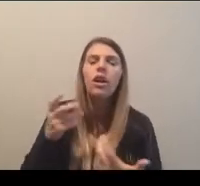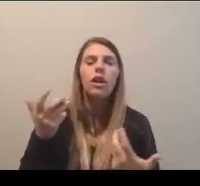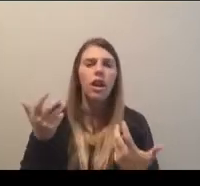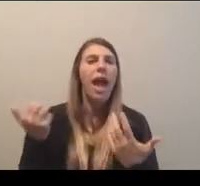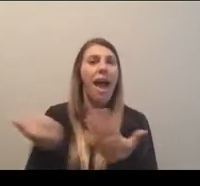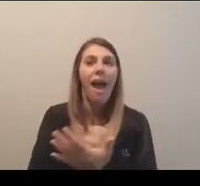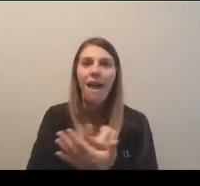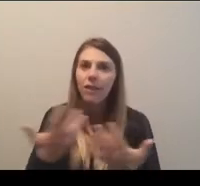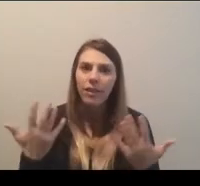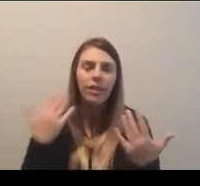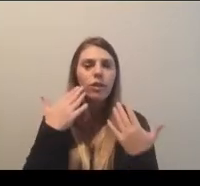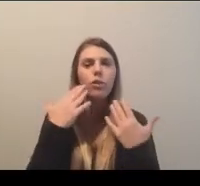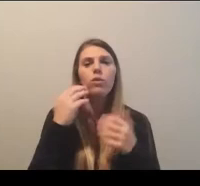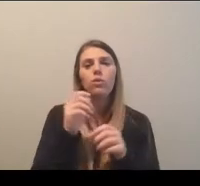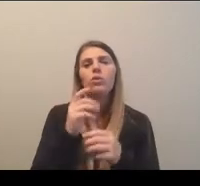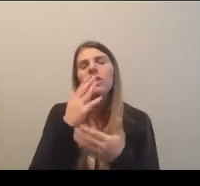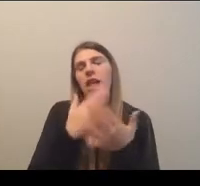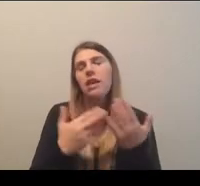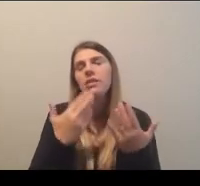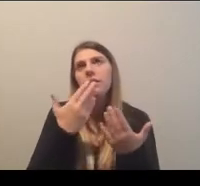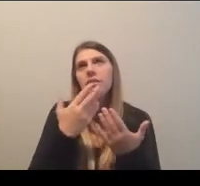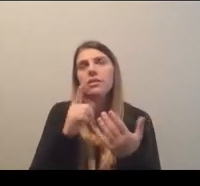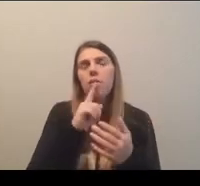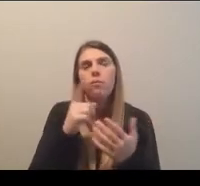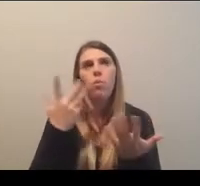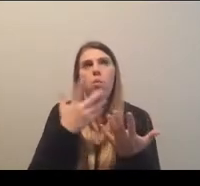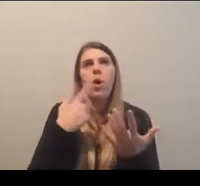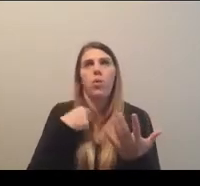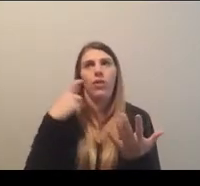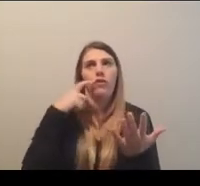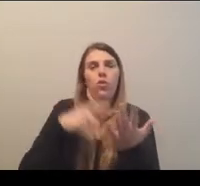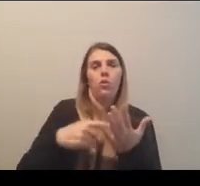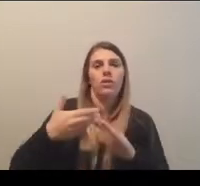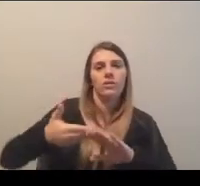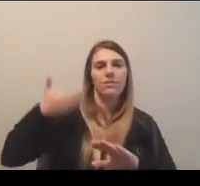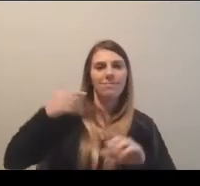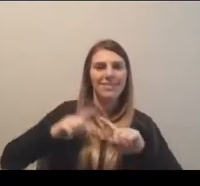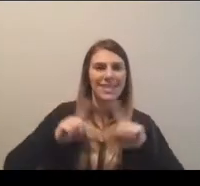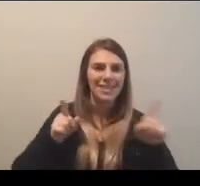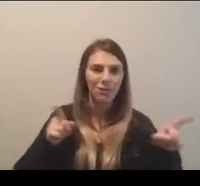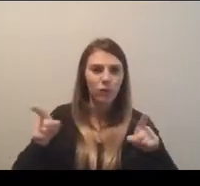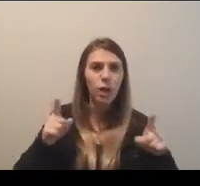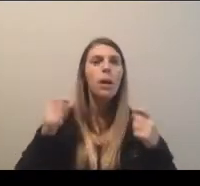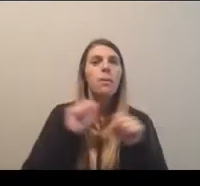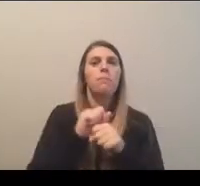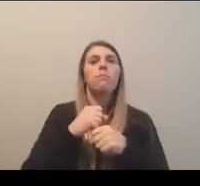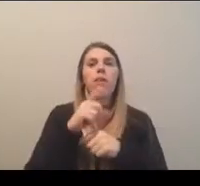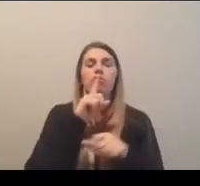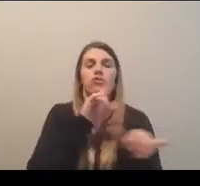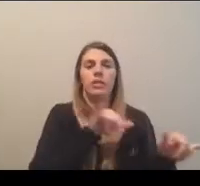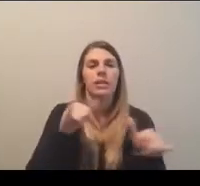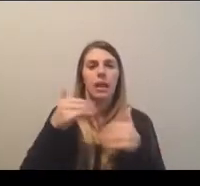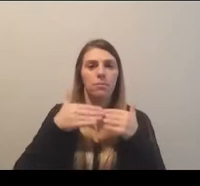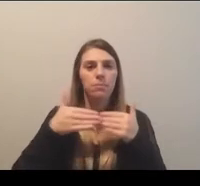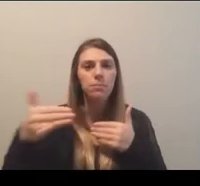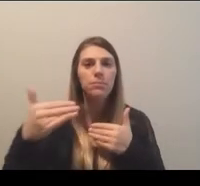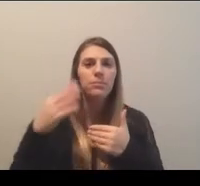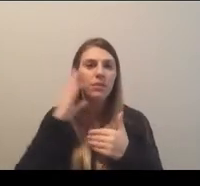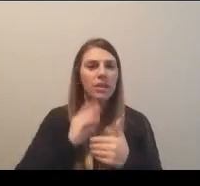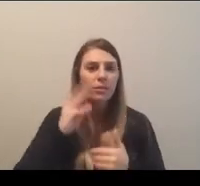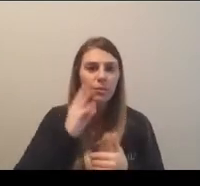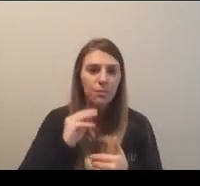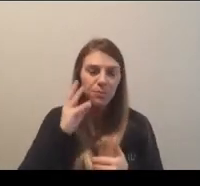um, those are some just, I think, very distinct examples, uh, for student athlete experience. And, um,